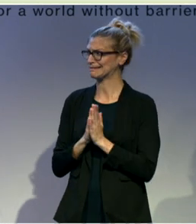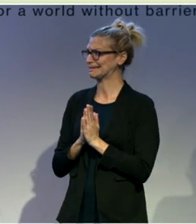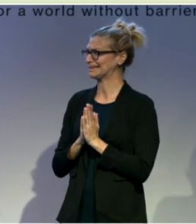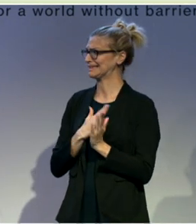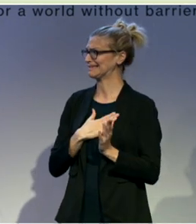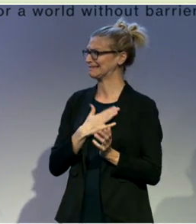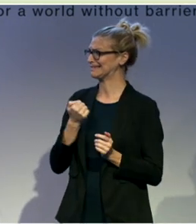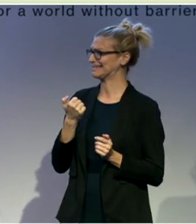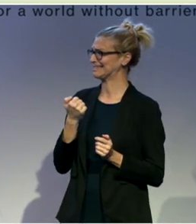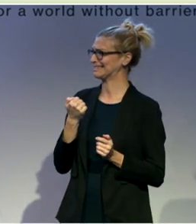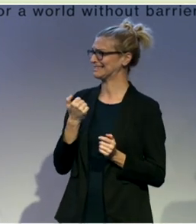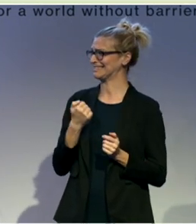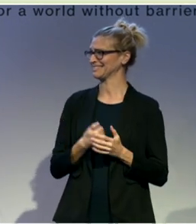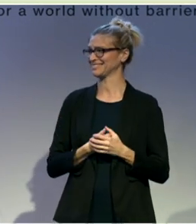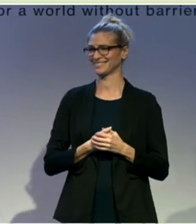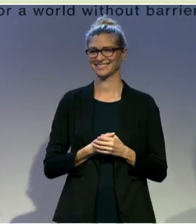Thank you so much.